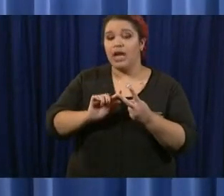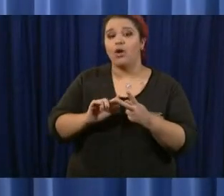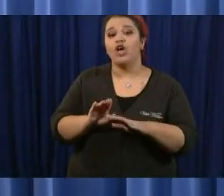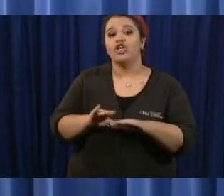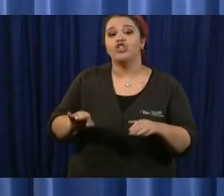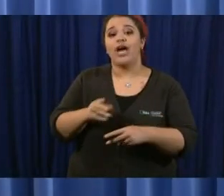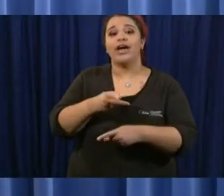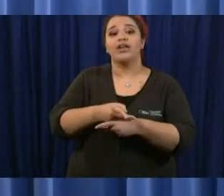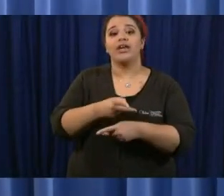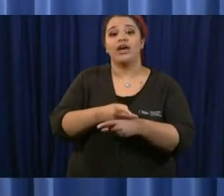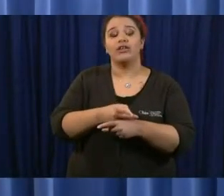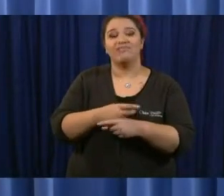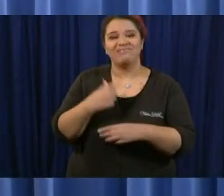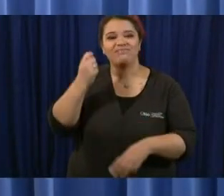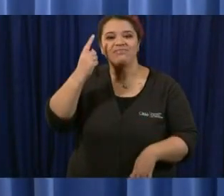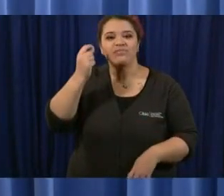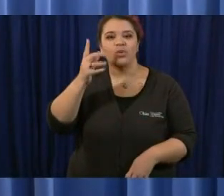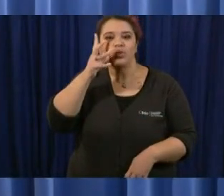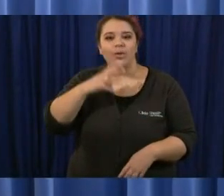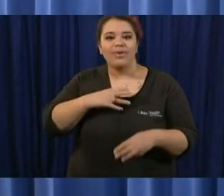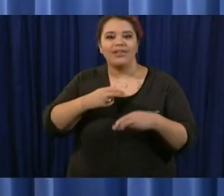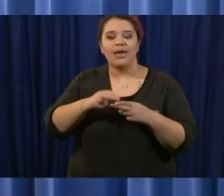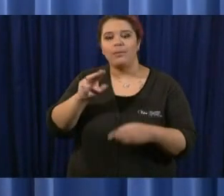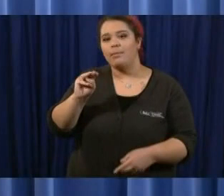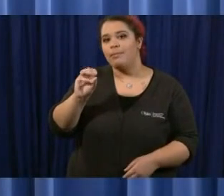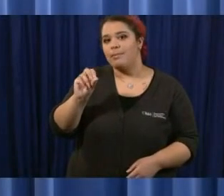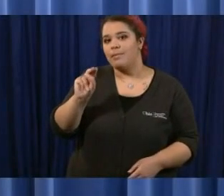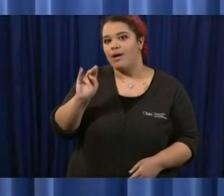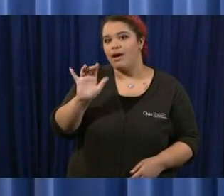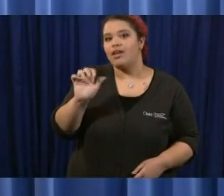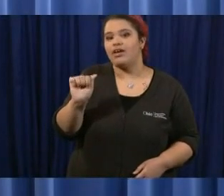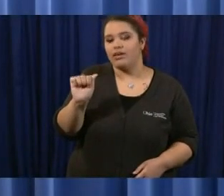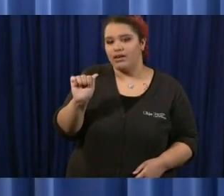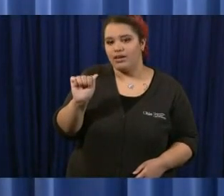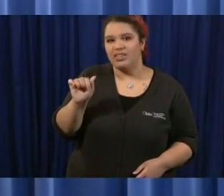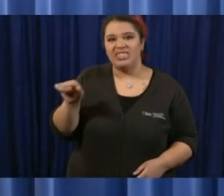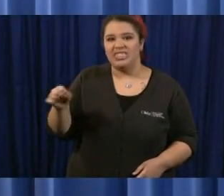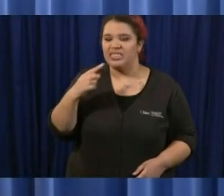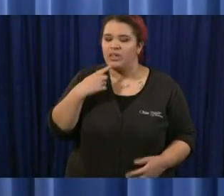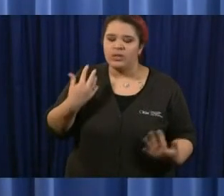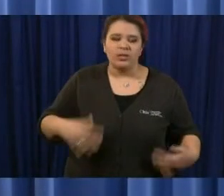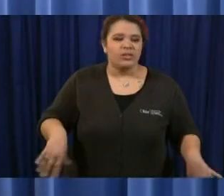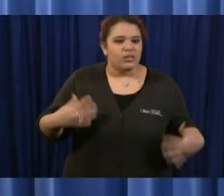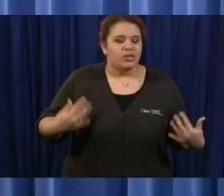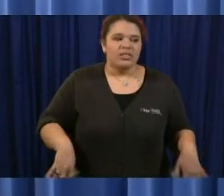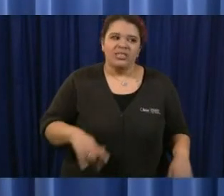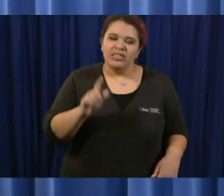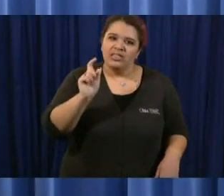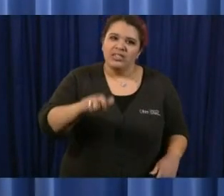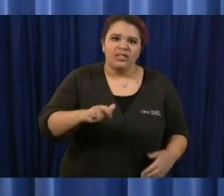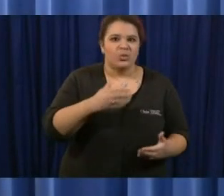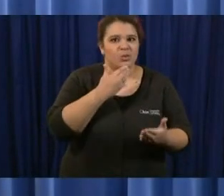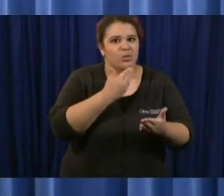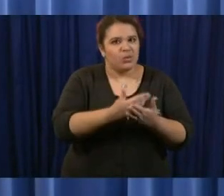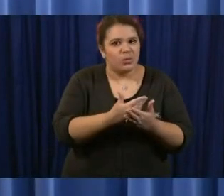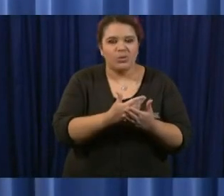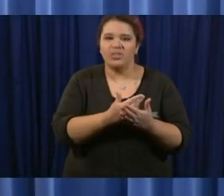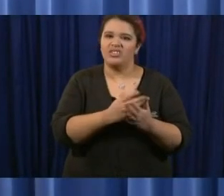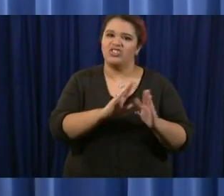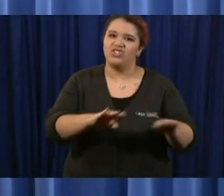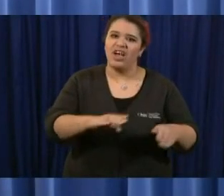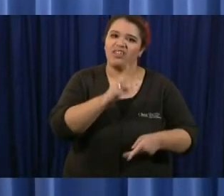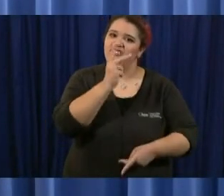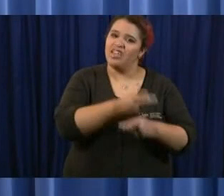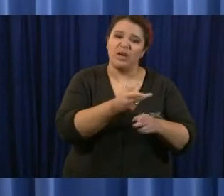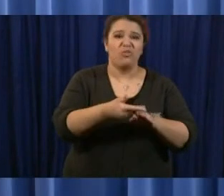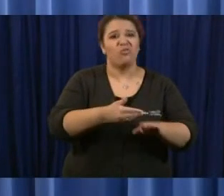of new carlisle ohio who's telling us she's got to have good access to quality child care before people go back to work her